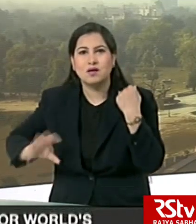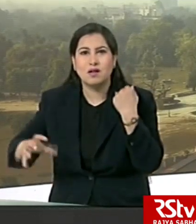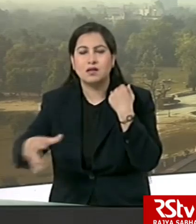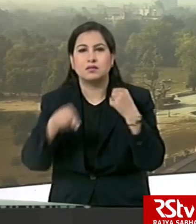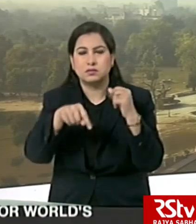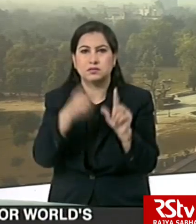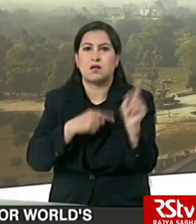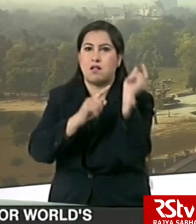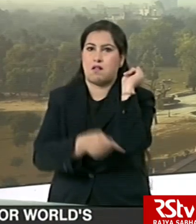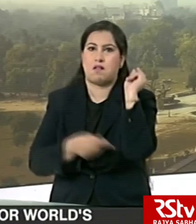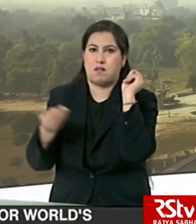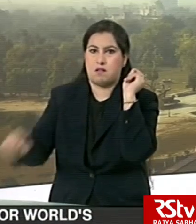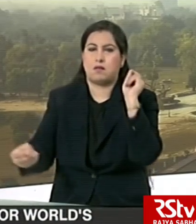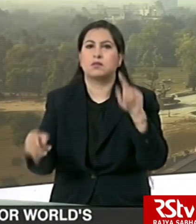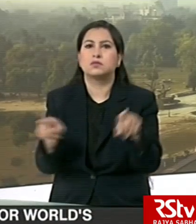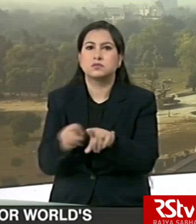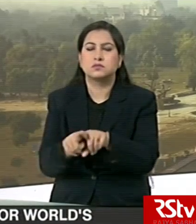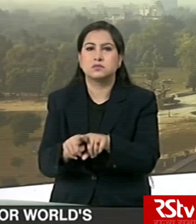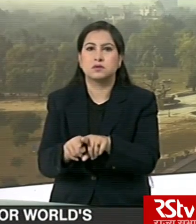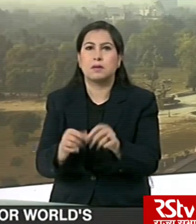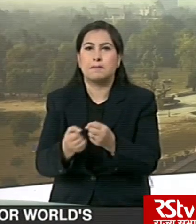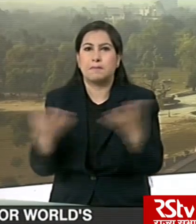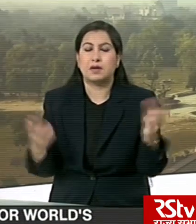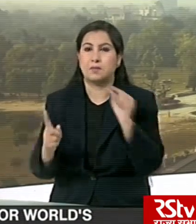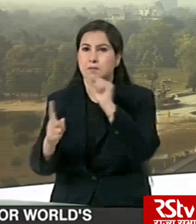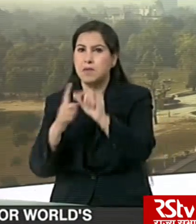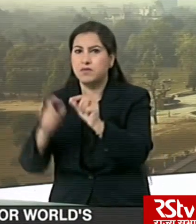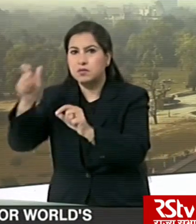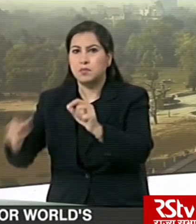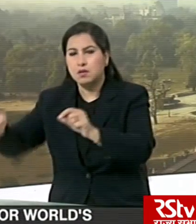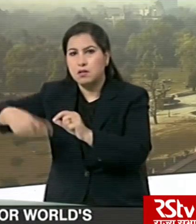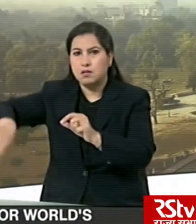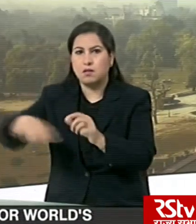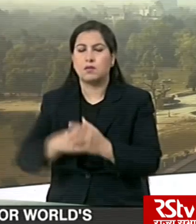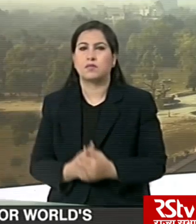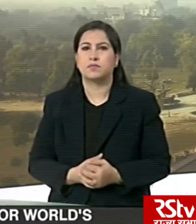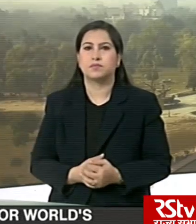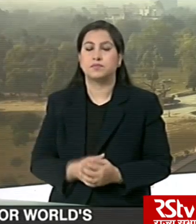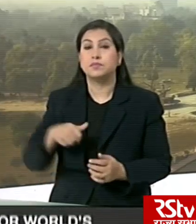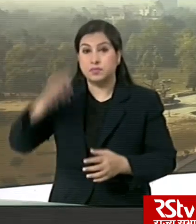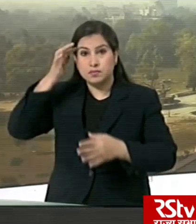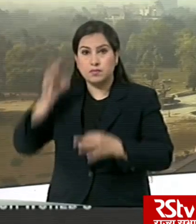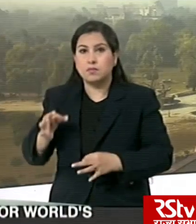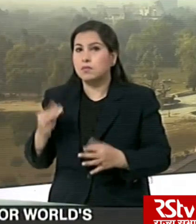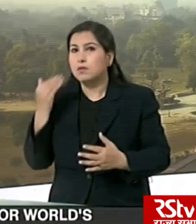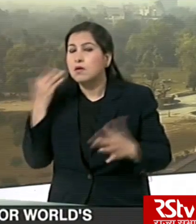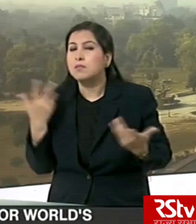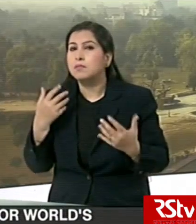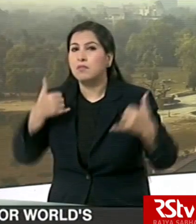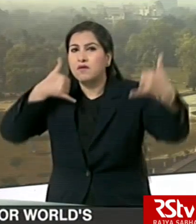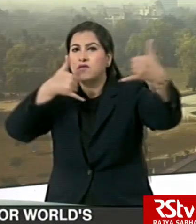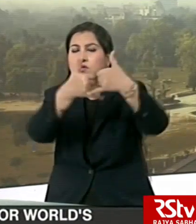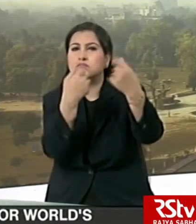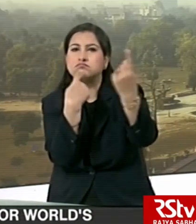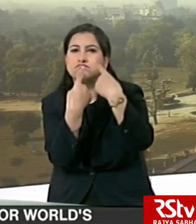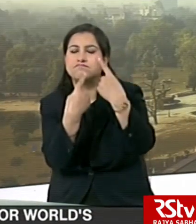end of the year, a move quickly matched by a group of hundreds of private creditors. The decision was taken at a virtual